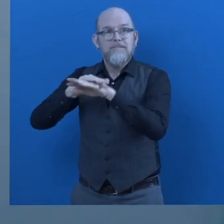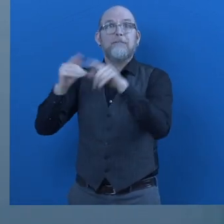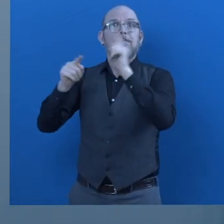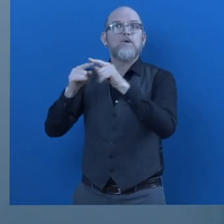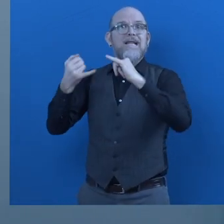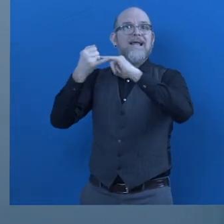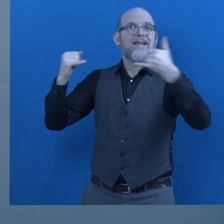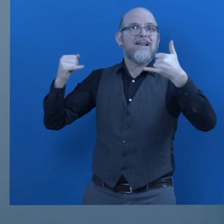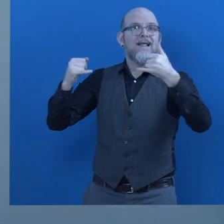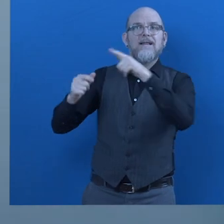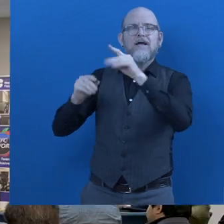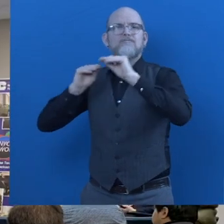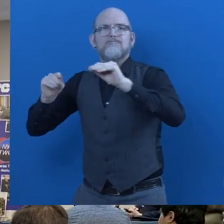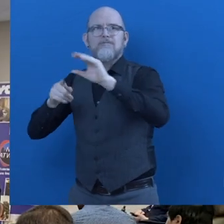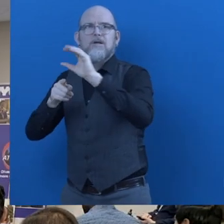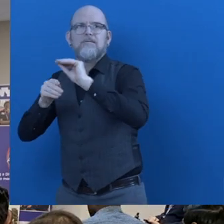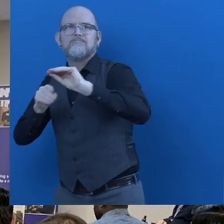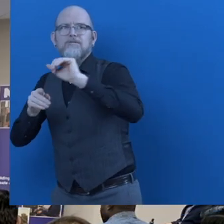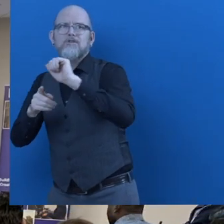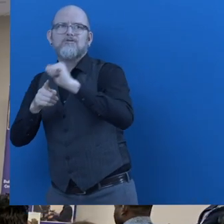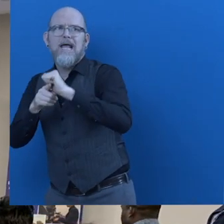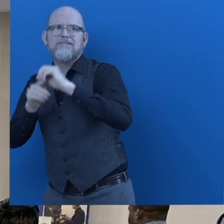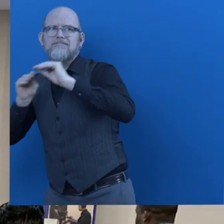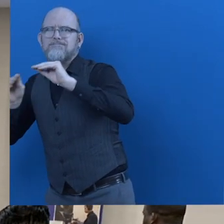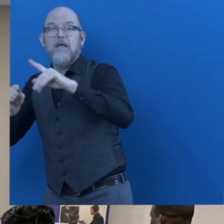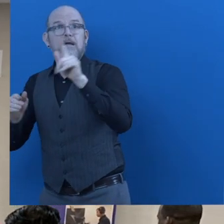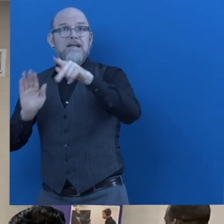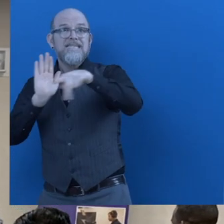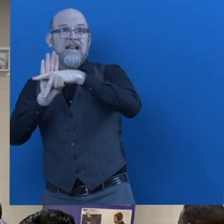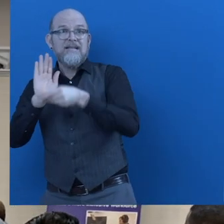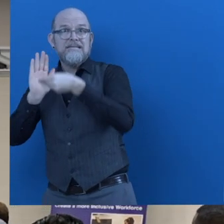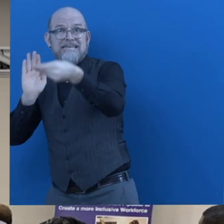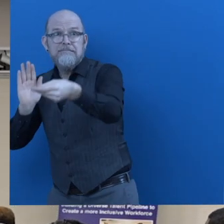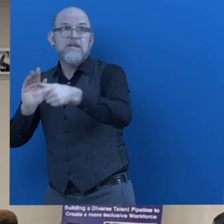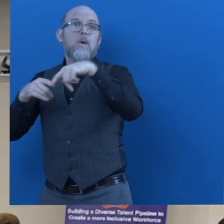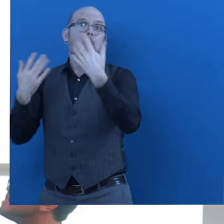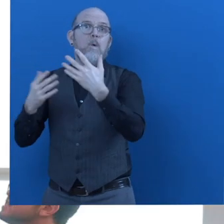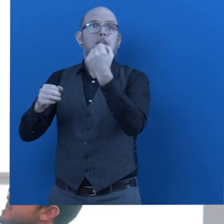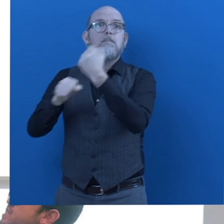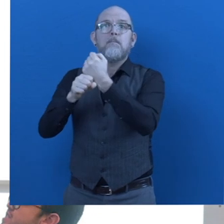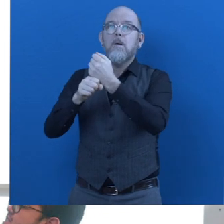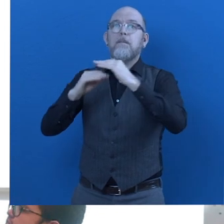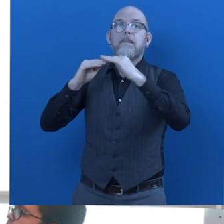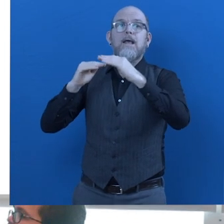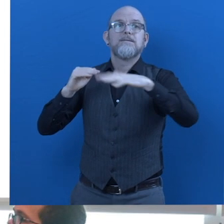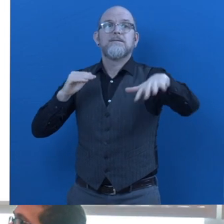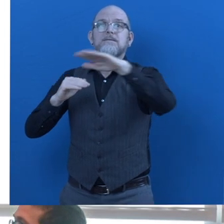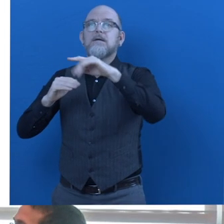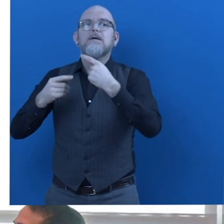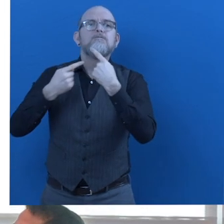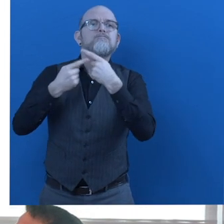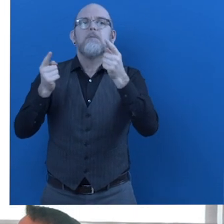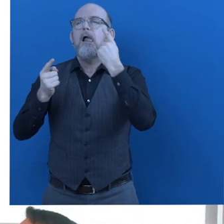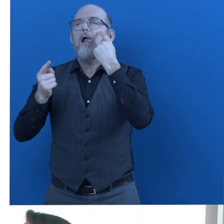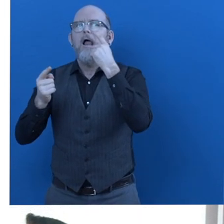provide trainings, certification opportunities, jobs, a professional network to New Yorkers with disabilities,